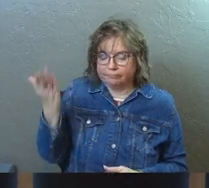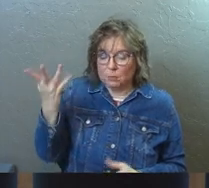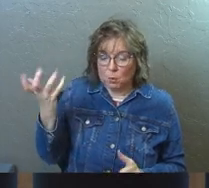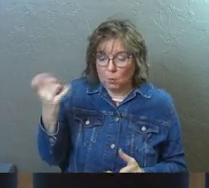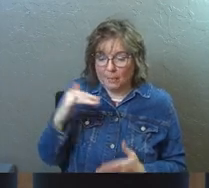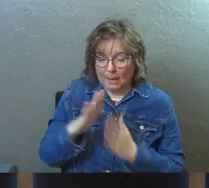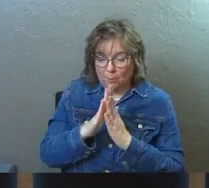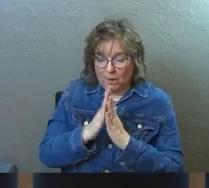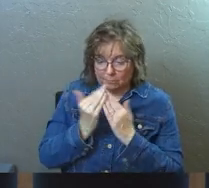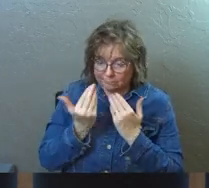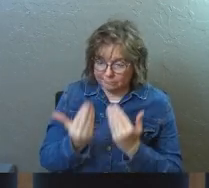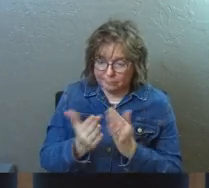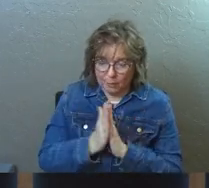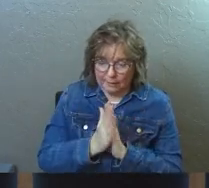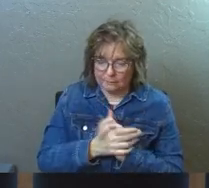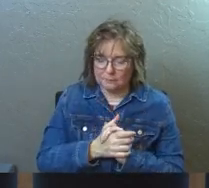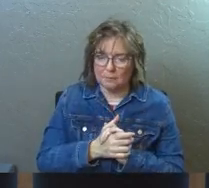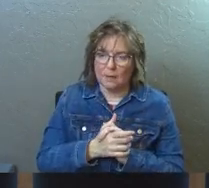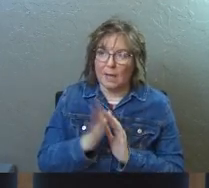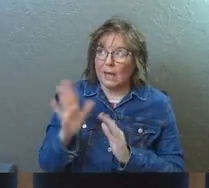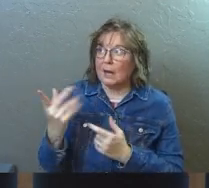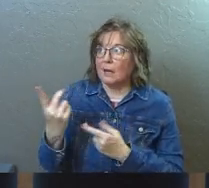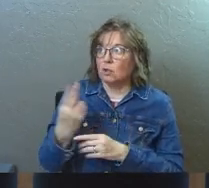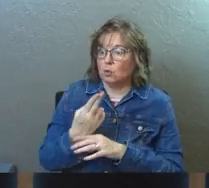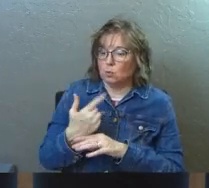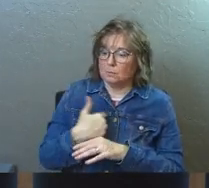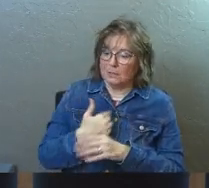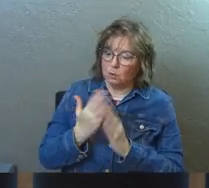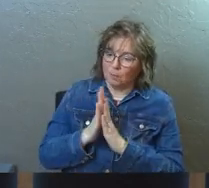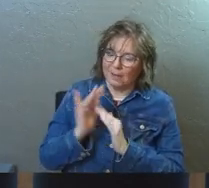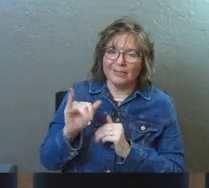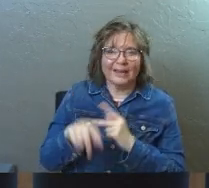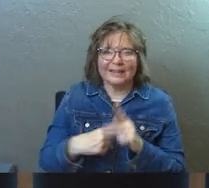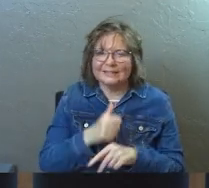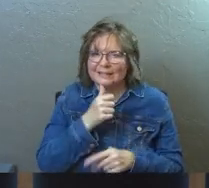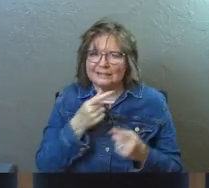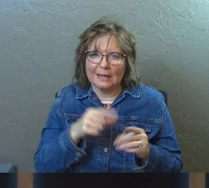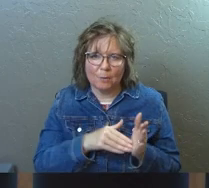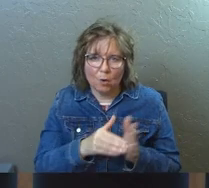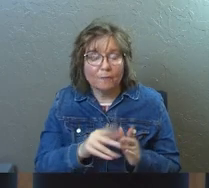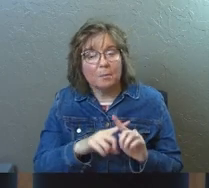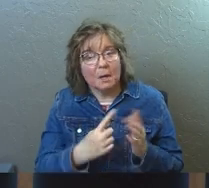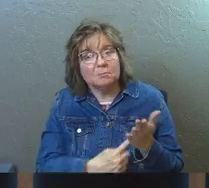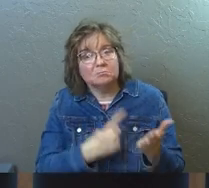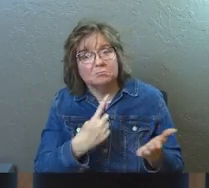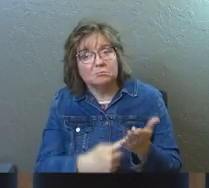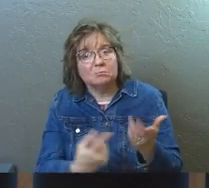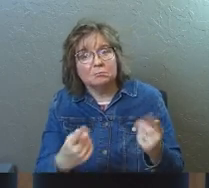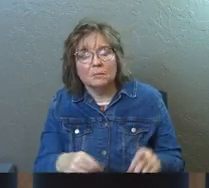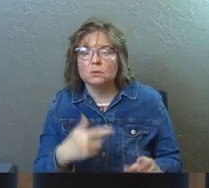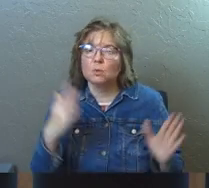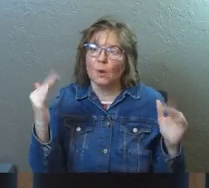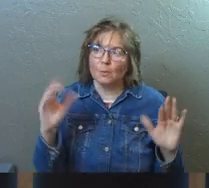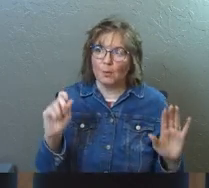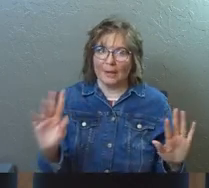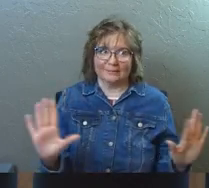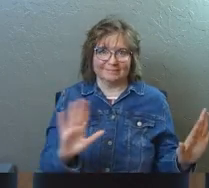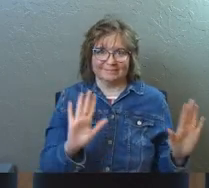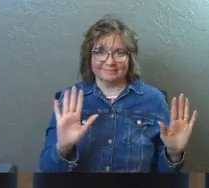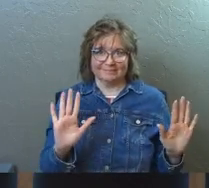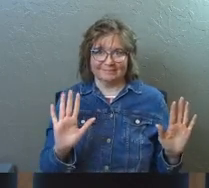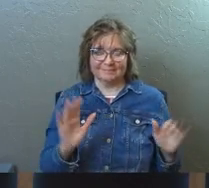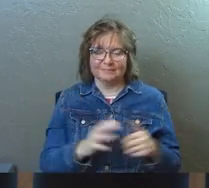and you wanted that prayer prayed. And I was your vessel to pray it. That kind of thing doesn't happen a lot, but it happened. I hope you're okay.